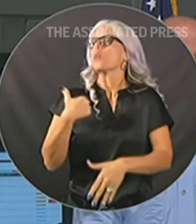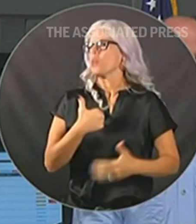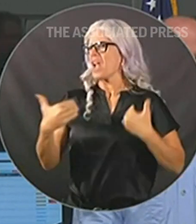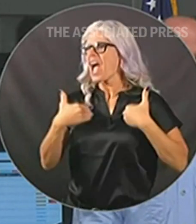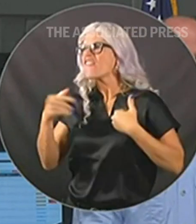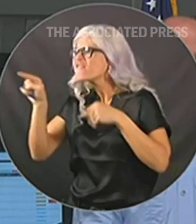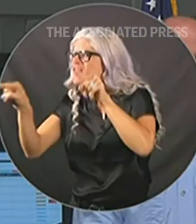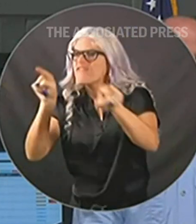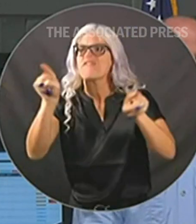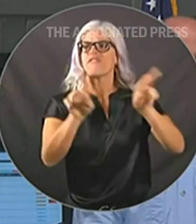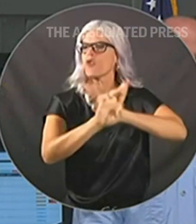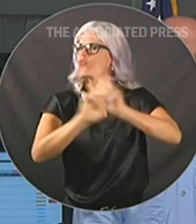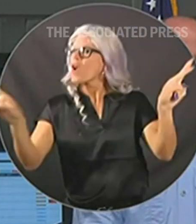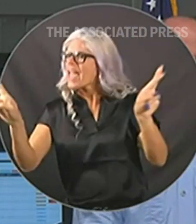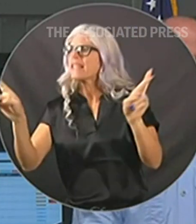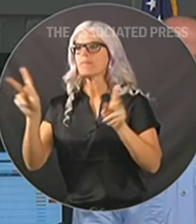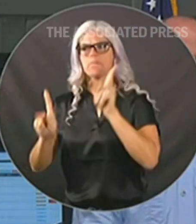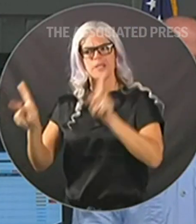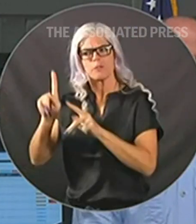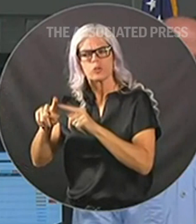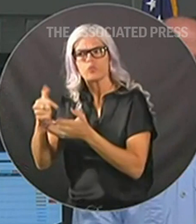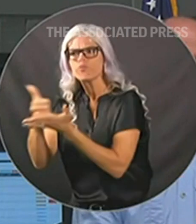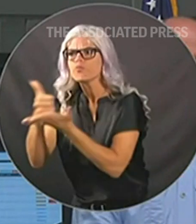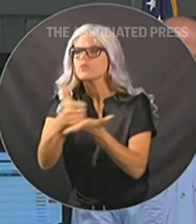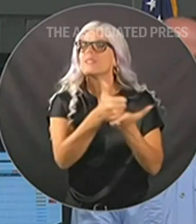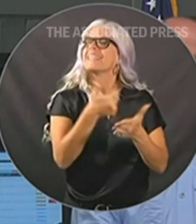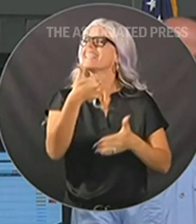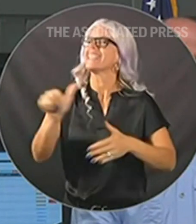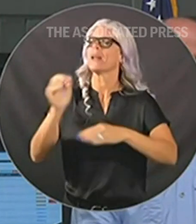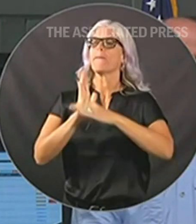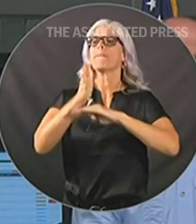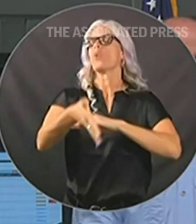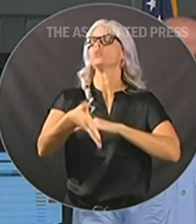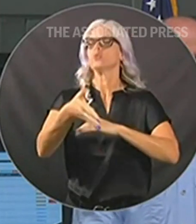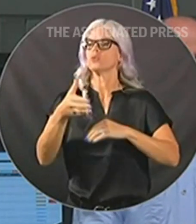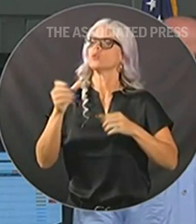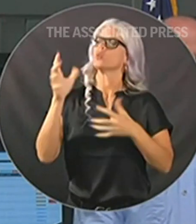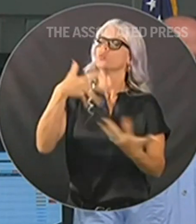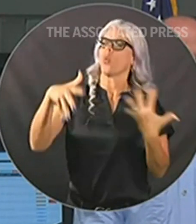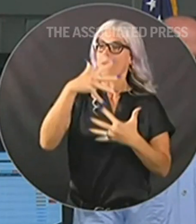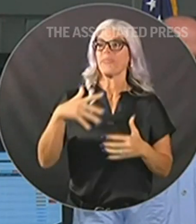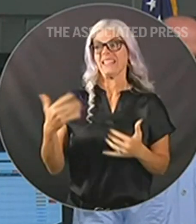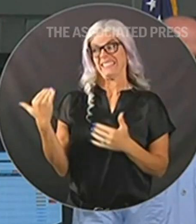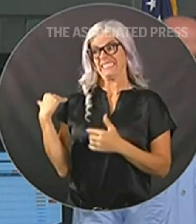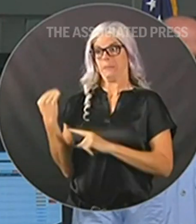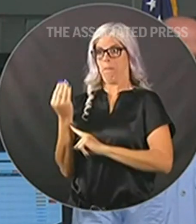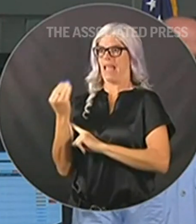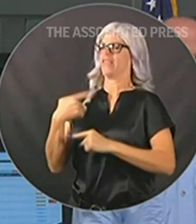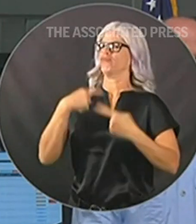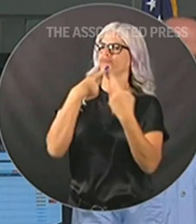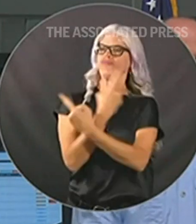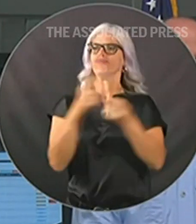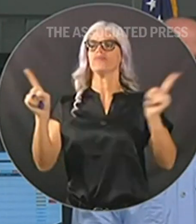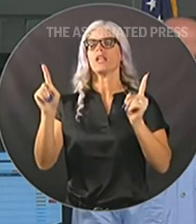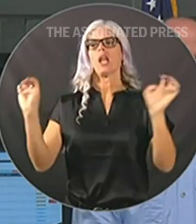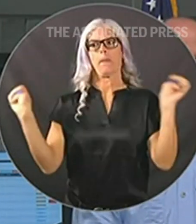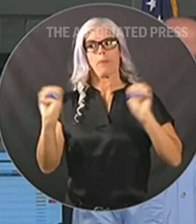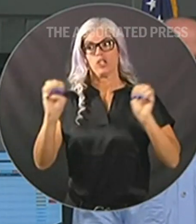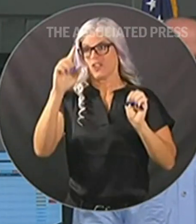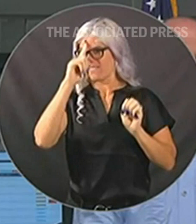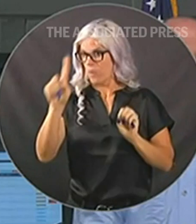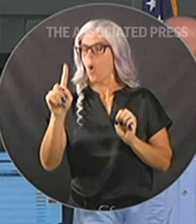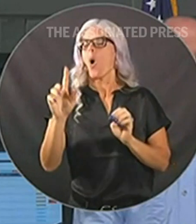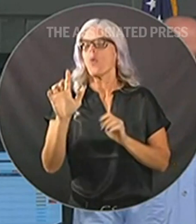arise. And I declared a state of emergency on Monday for 34 counties so that they had ample time to prepare for the storm.